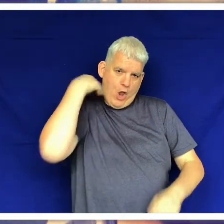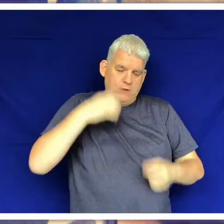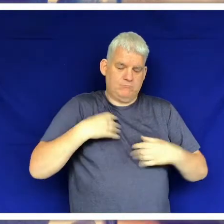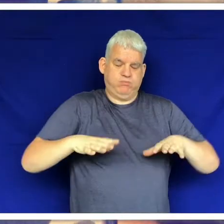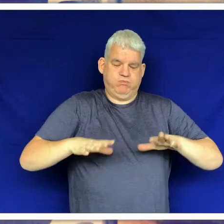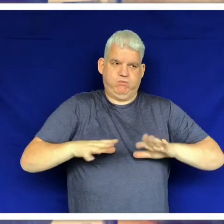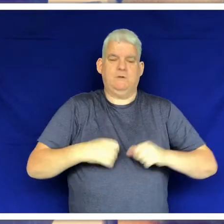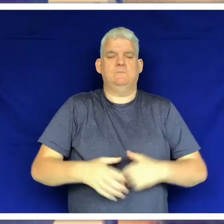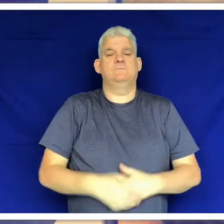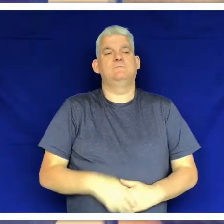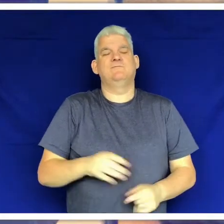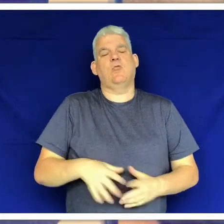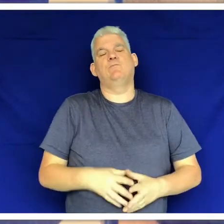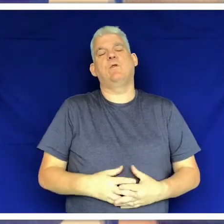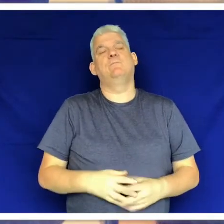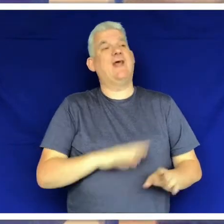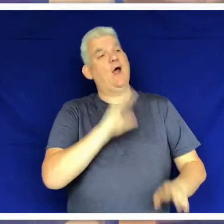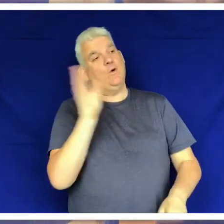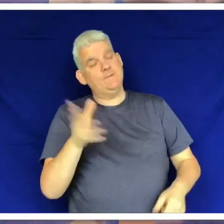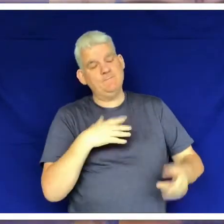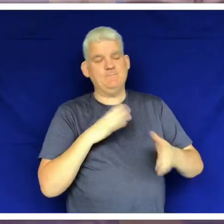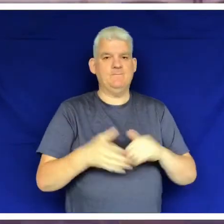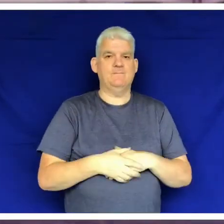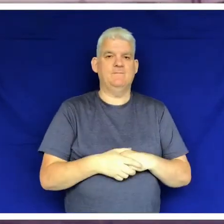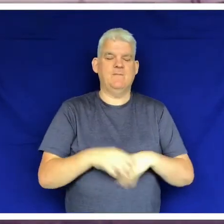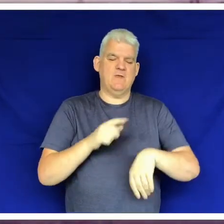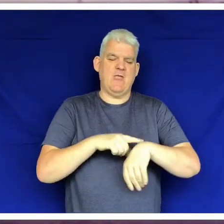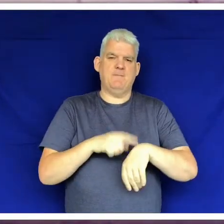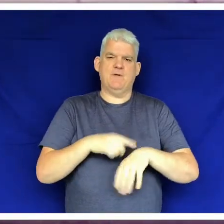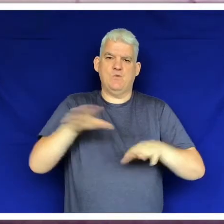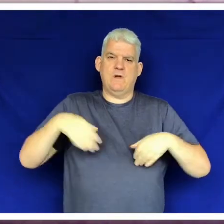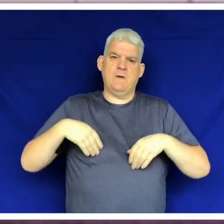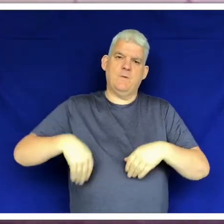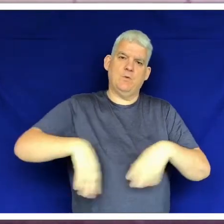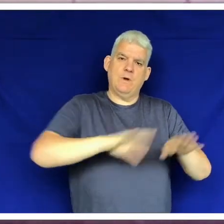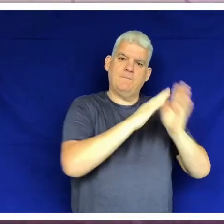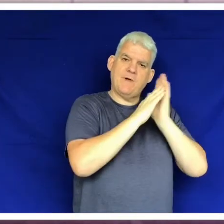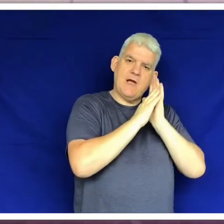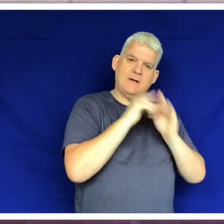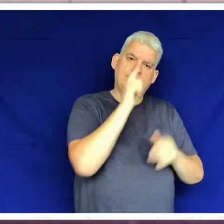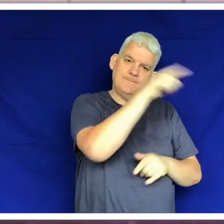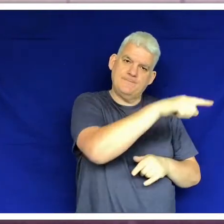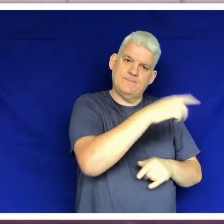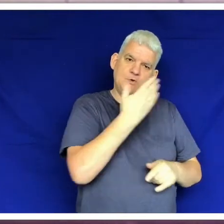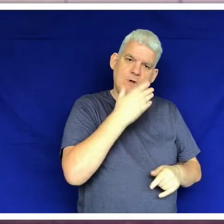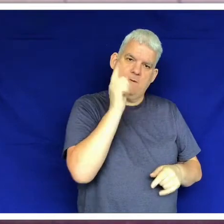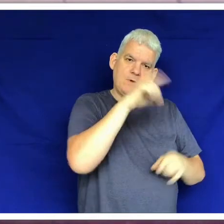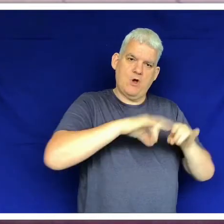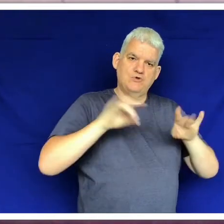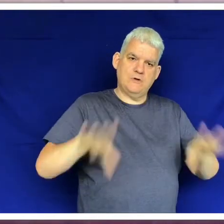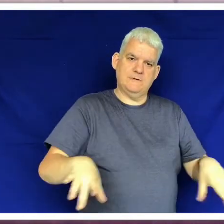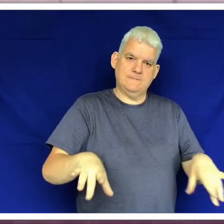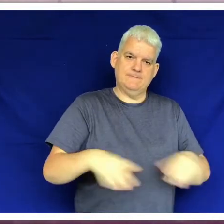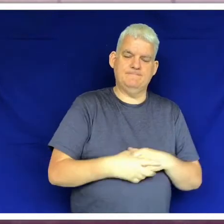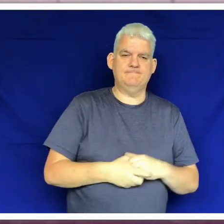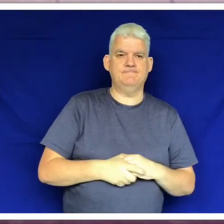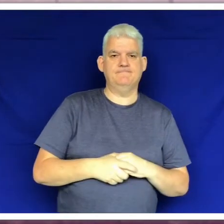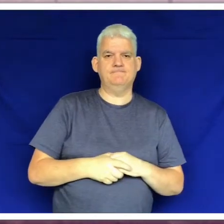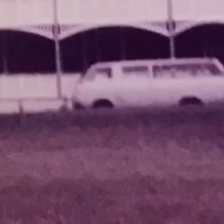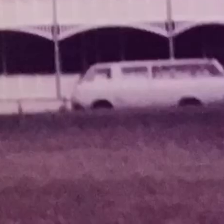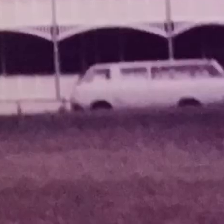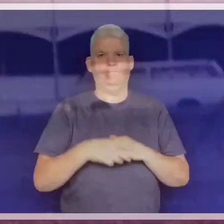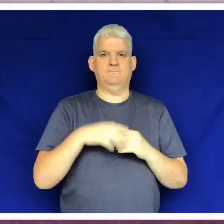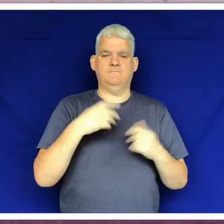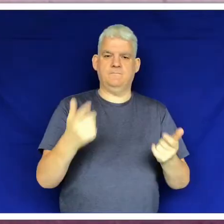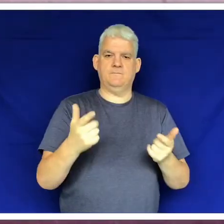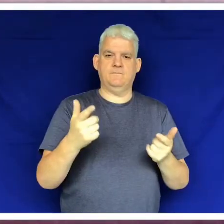beer away and we just acted like nothing had happened. Later on the party came to an end and we went back to the school and